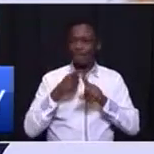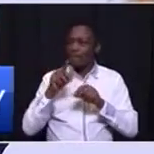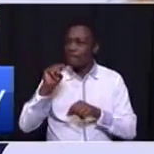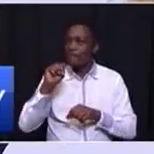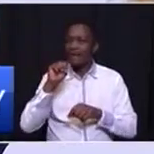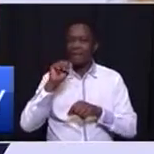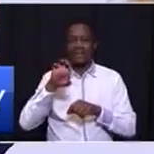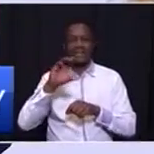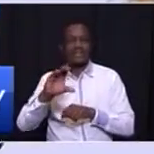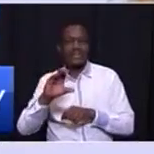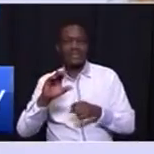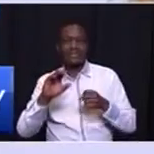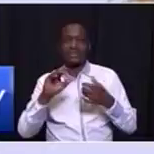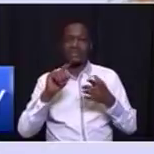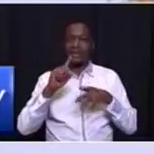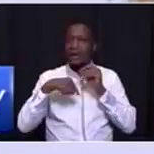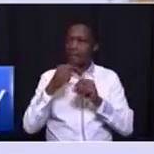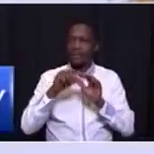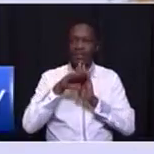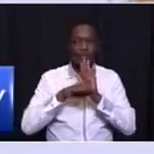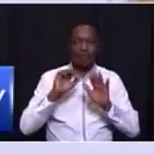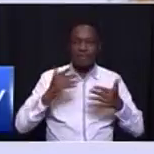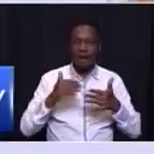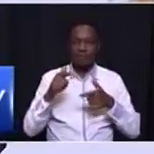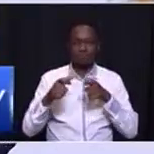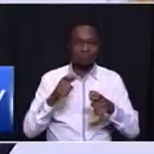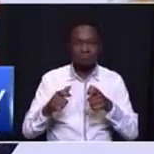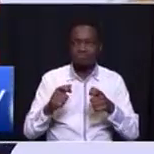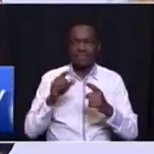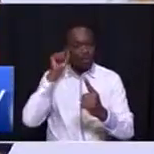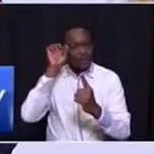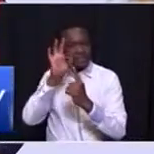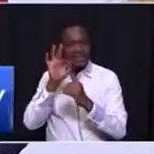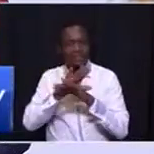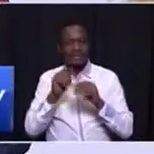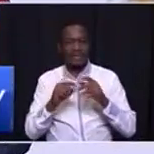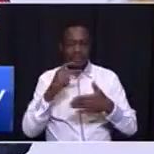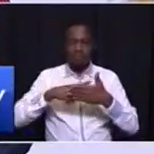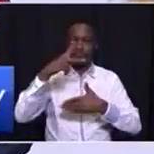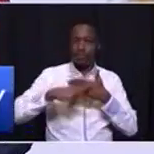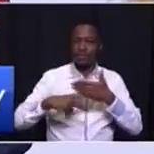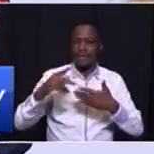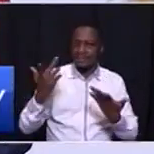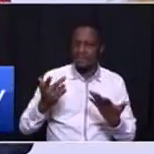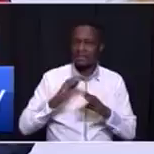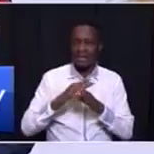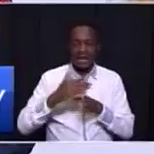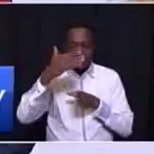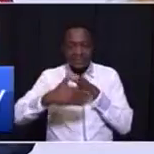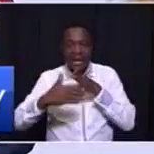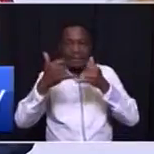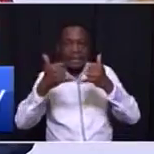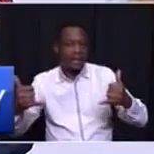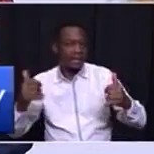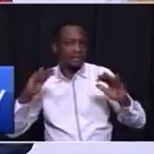with regard to the programs, the specific projects, and the delivery targets and timeframes